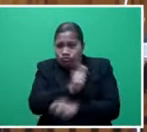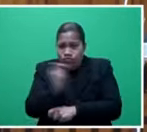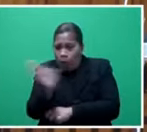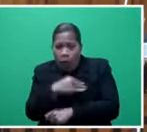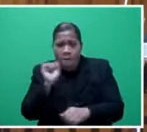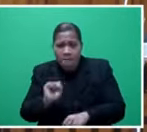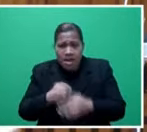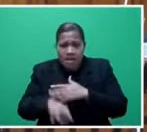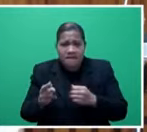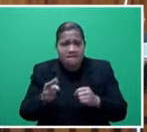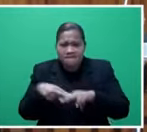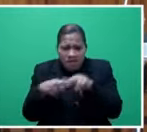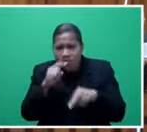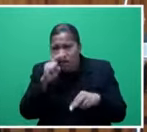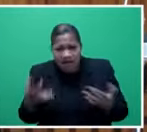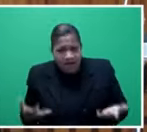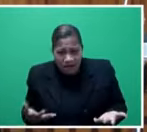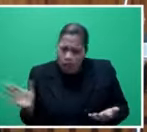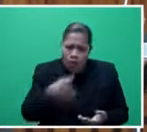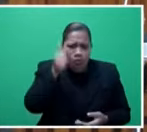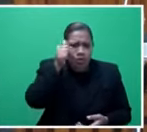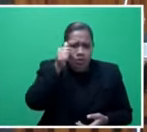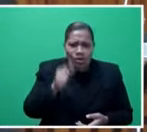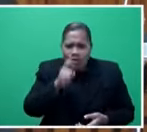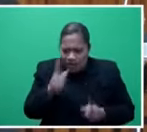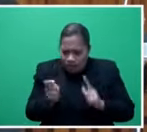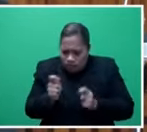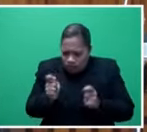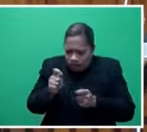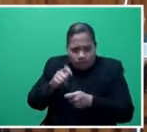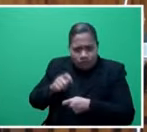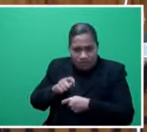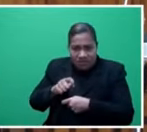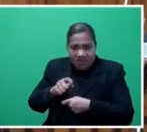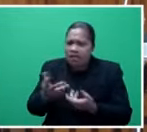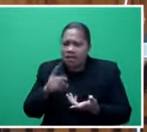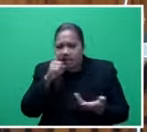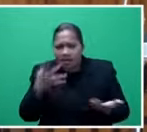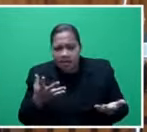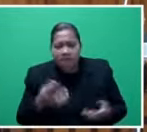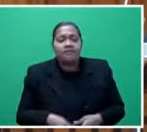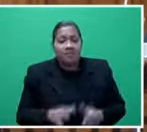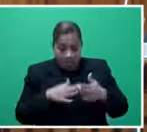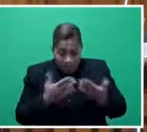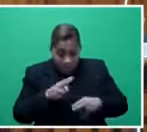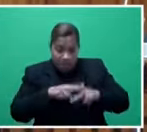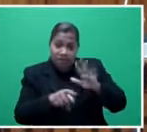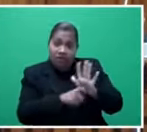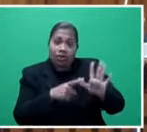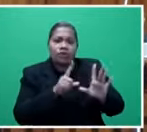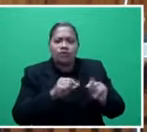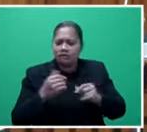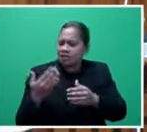Everybody knows that. In the same way, they have not acknowledged the fact that now, FRA has been doing for the past few years,